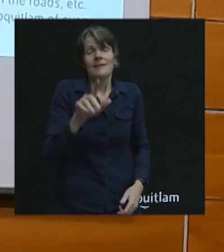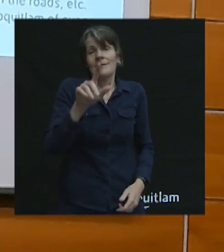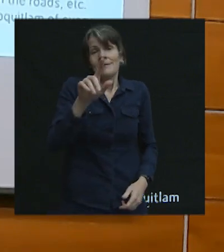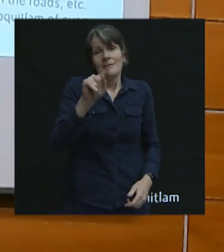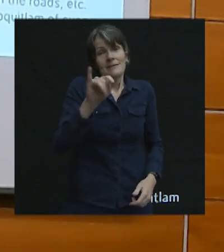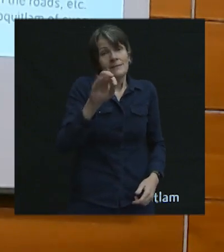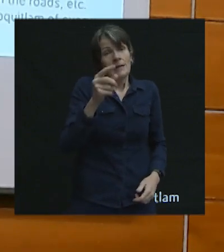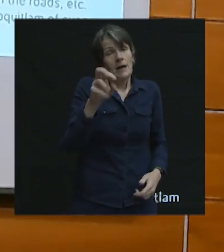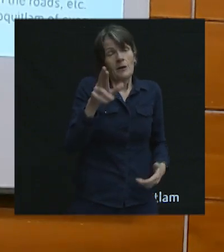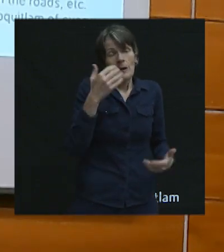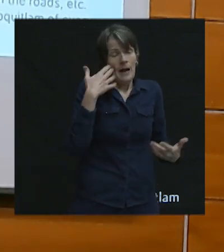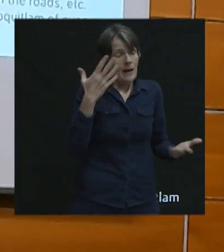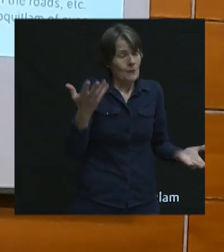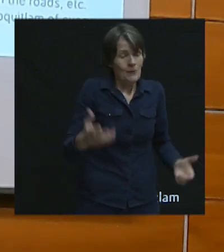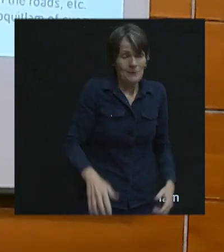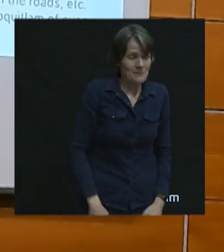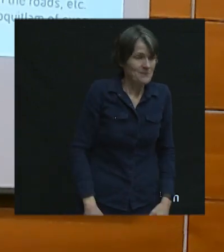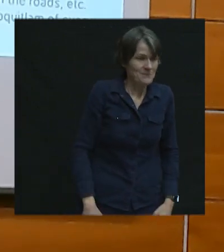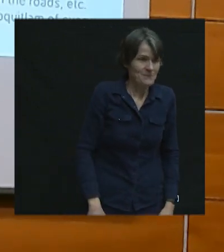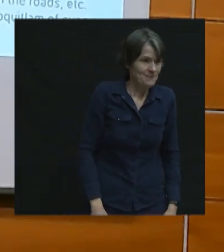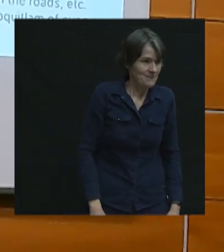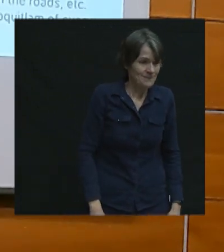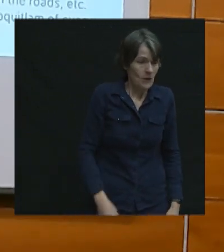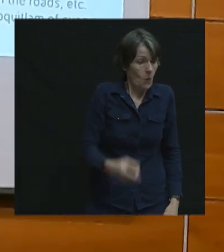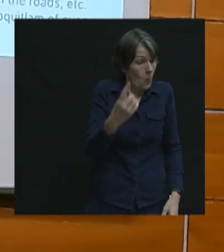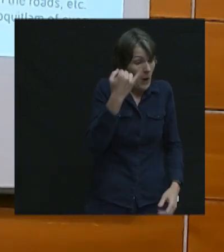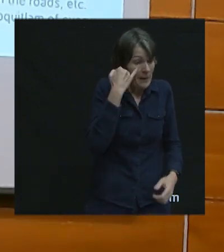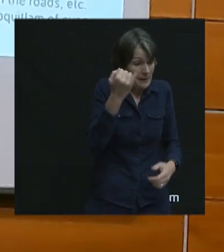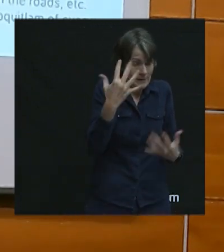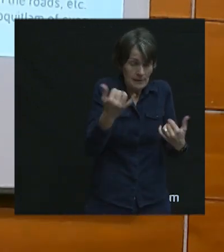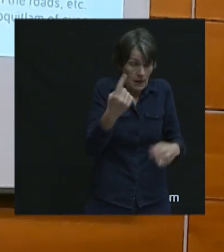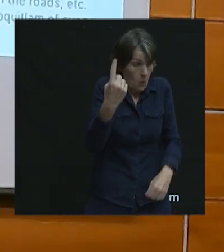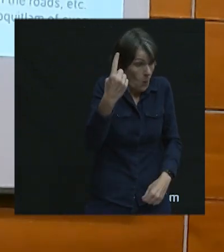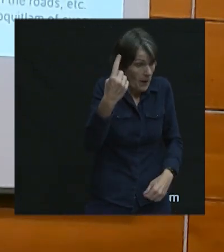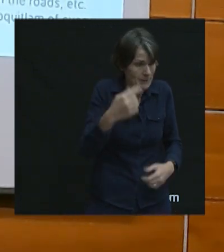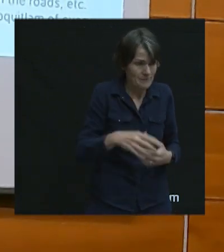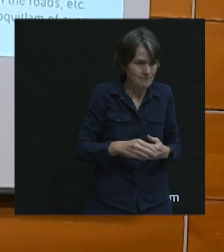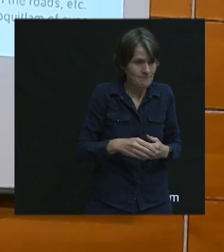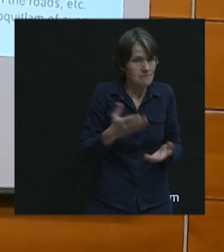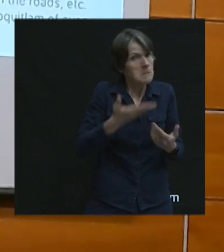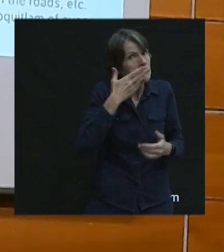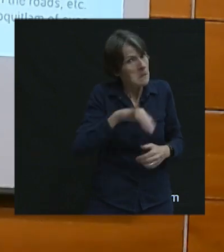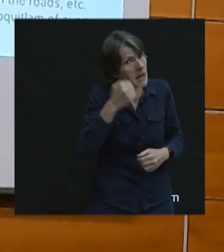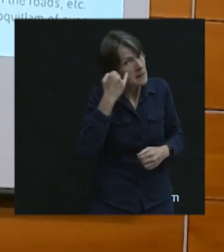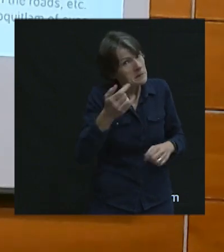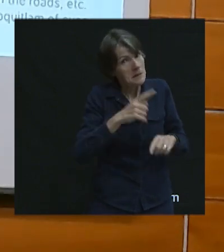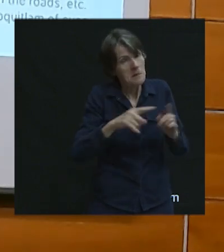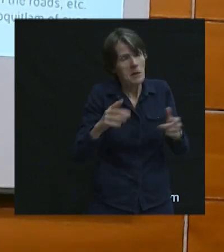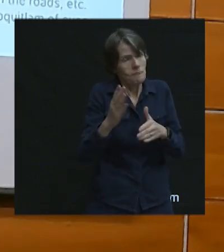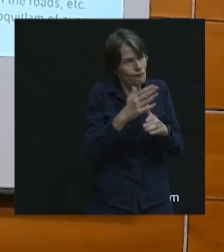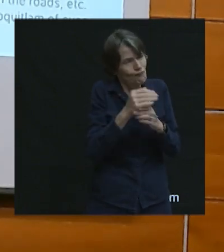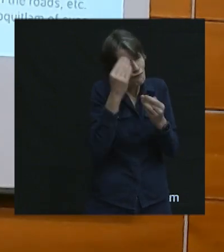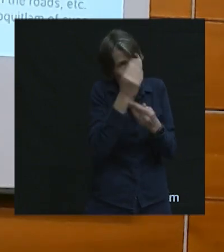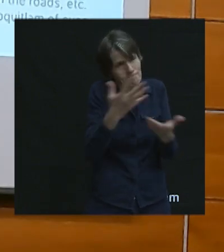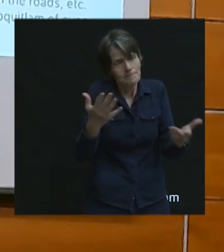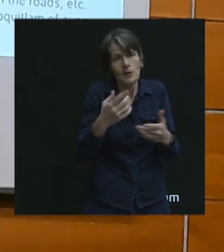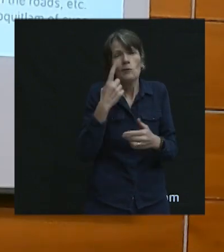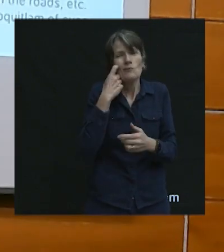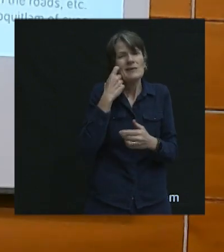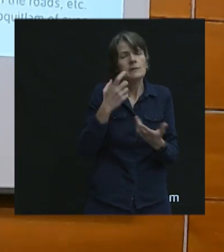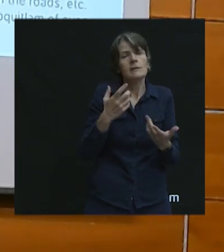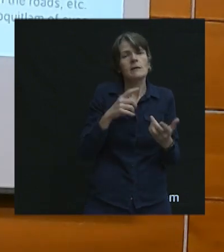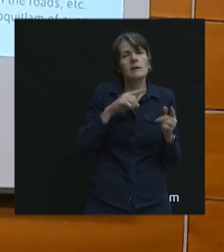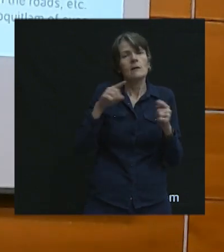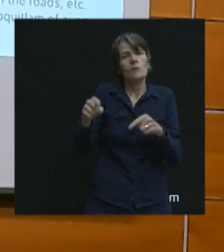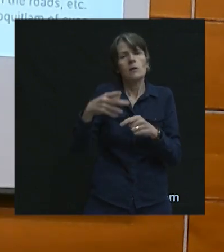Well, this is, I don't know, this is the only idea that comes to my mind right now. And it's probably a really bad one, but I'll share it anyway. I was recently in